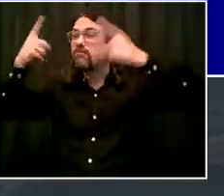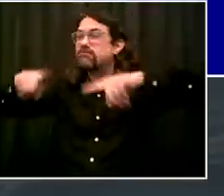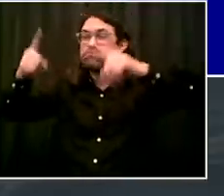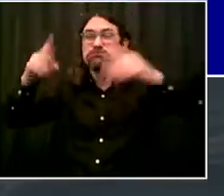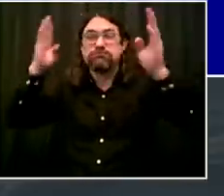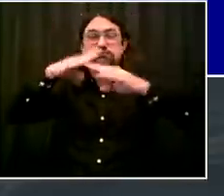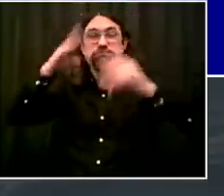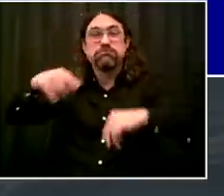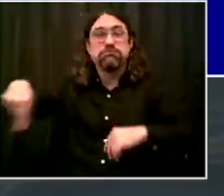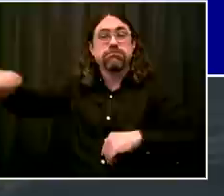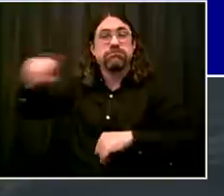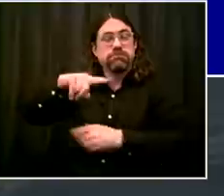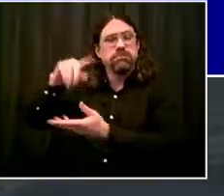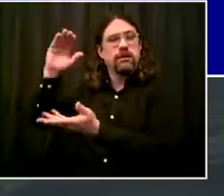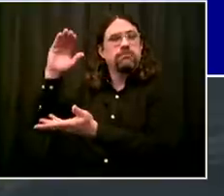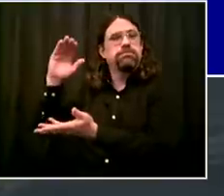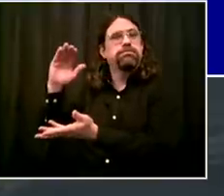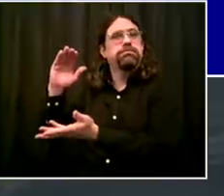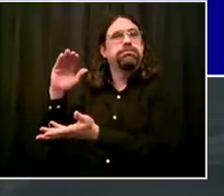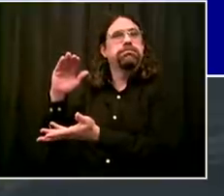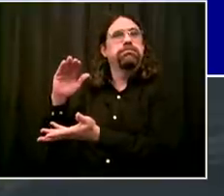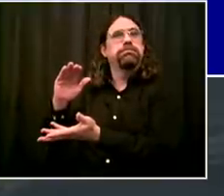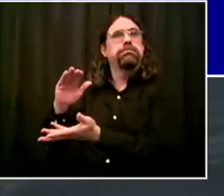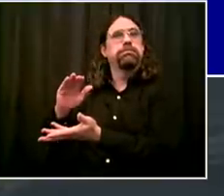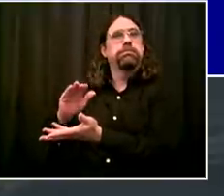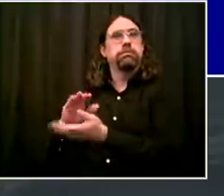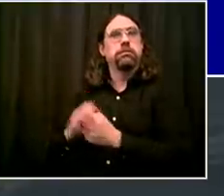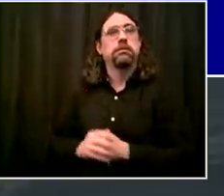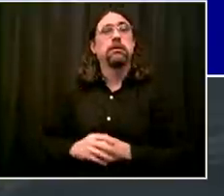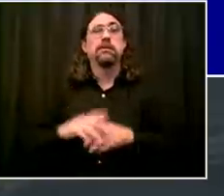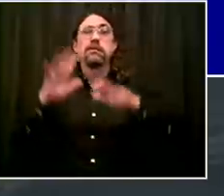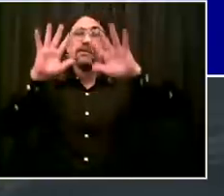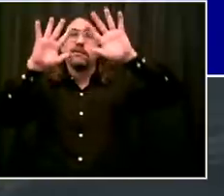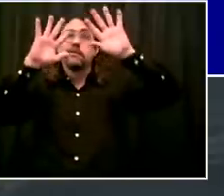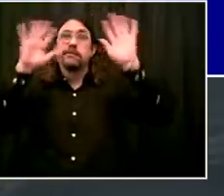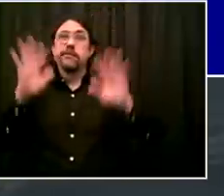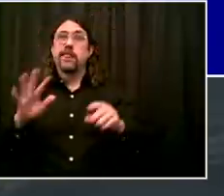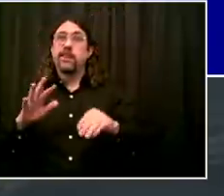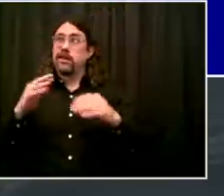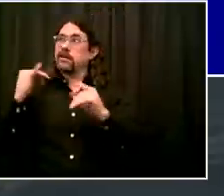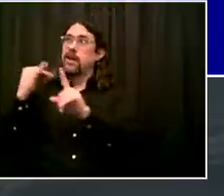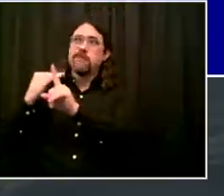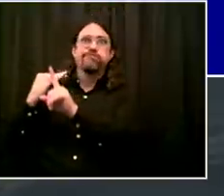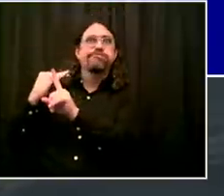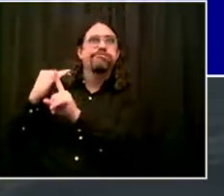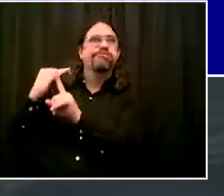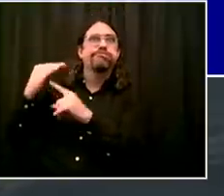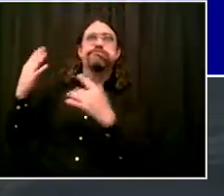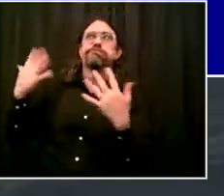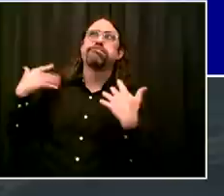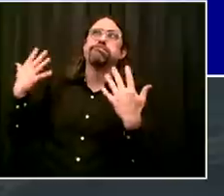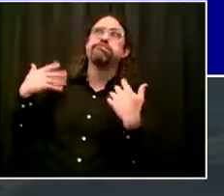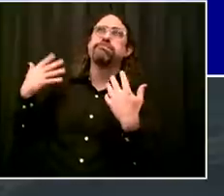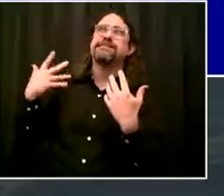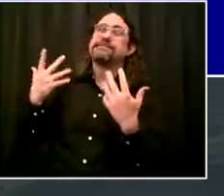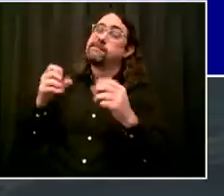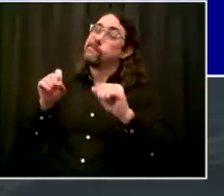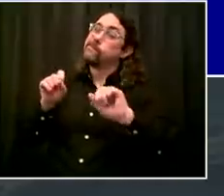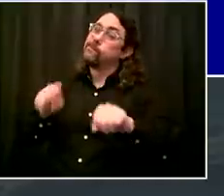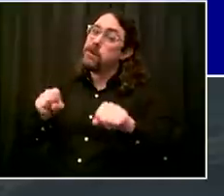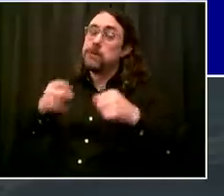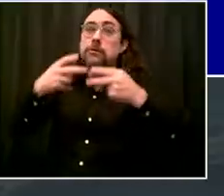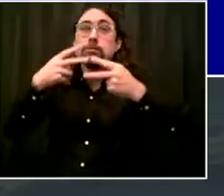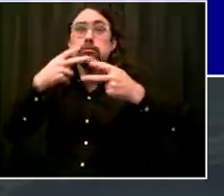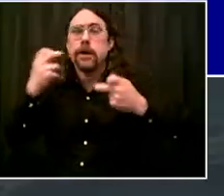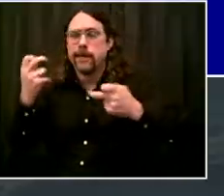warmer, we have to guard against any increase in crime. So we are trying to make sure in everything we do that we're